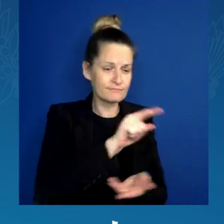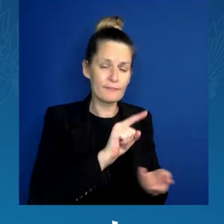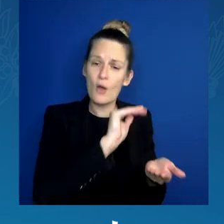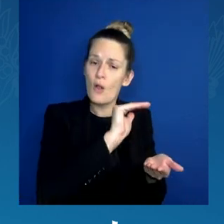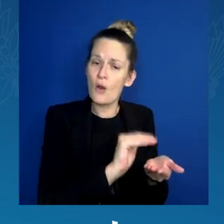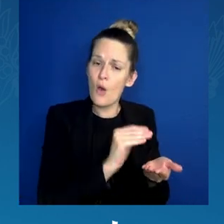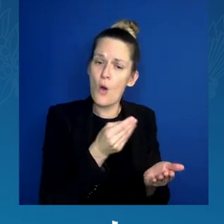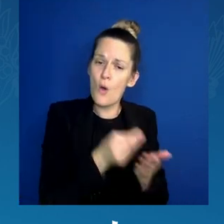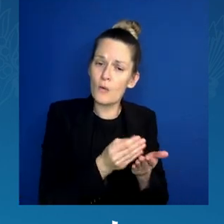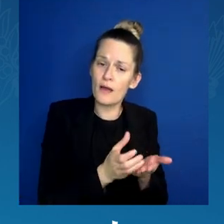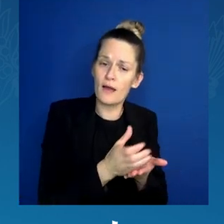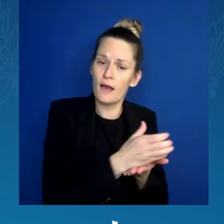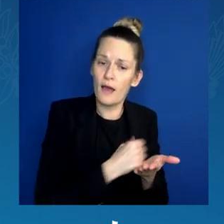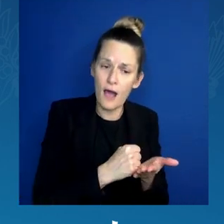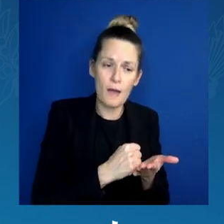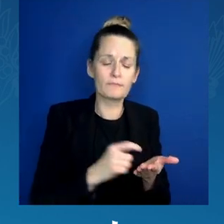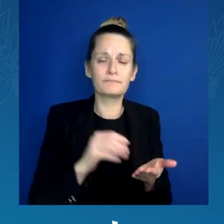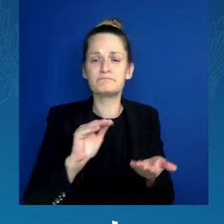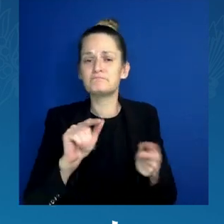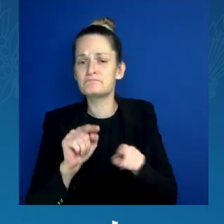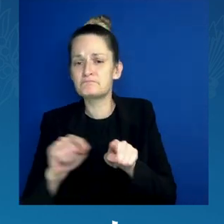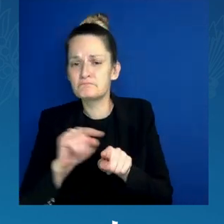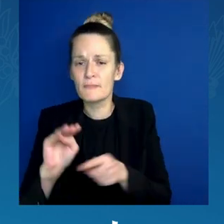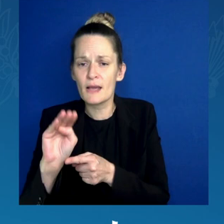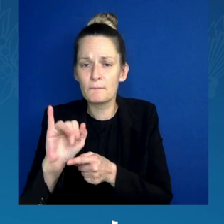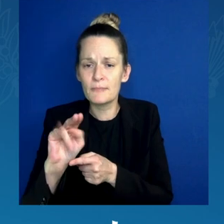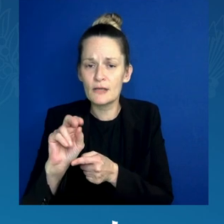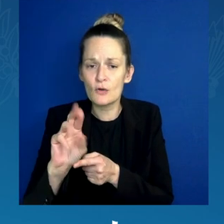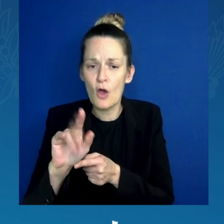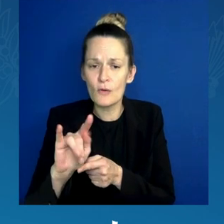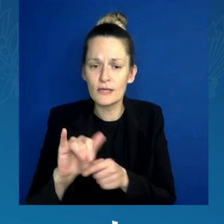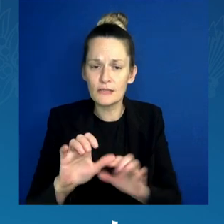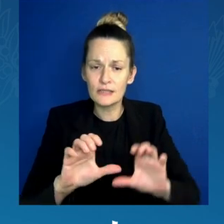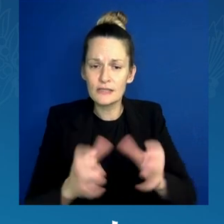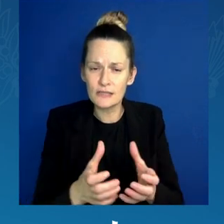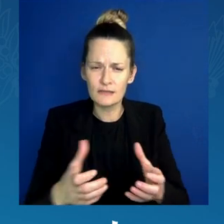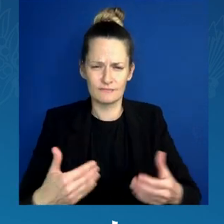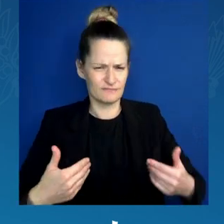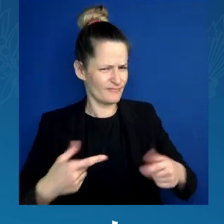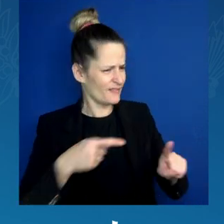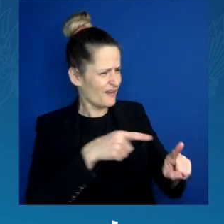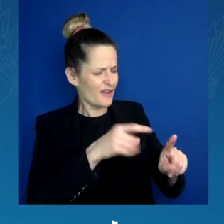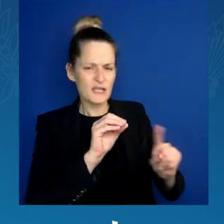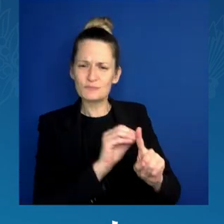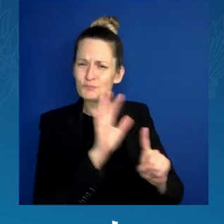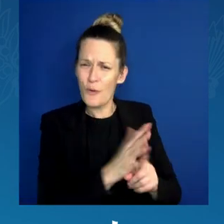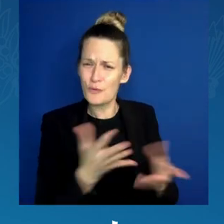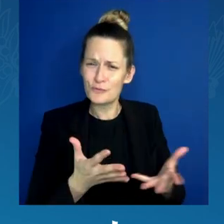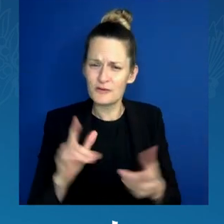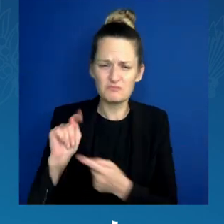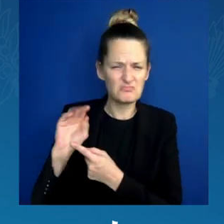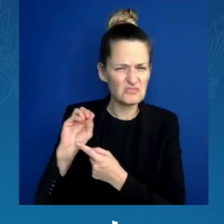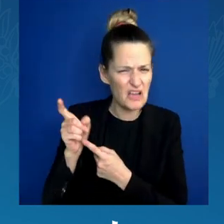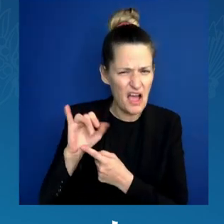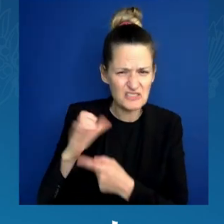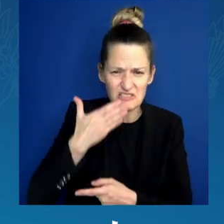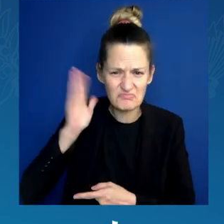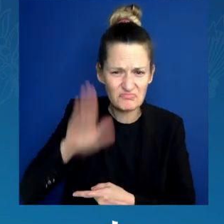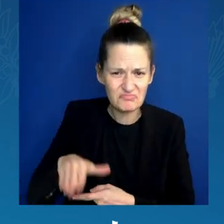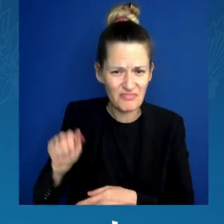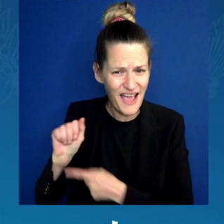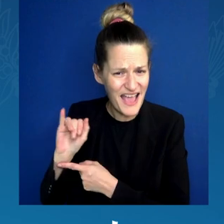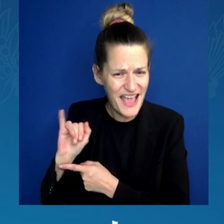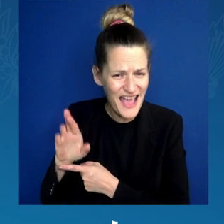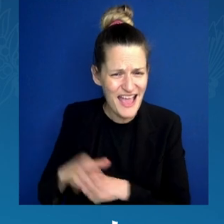pollution, our approach is grounded in environmental justice and equity in places